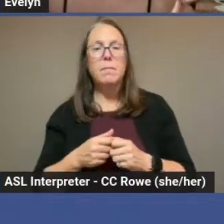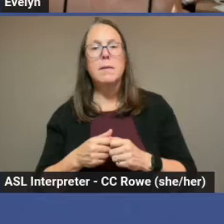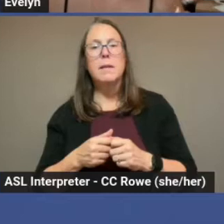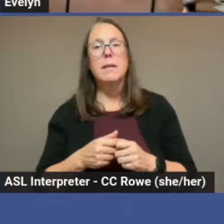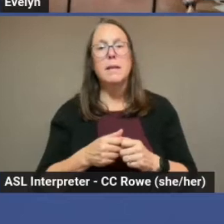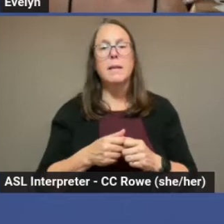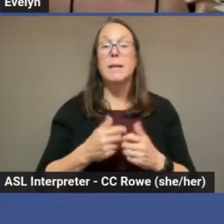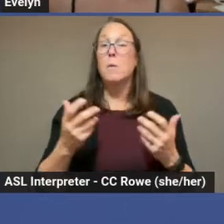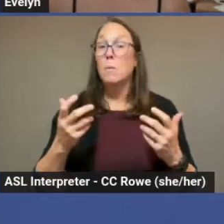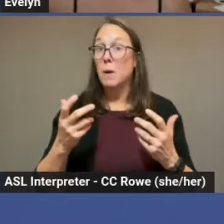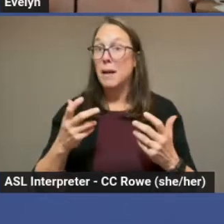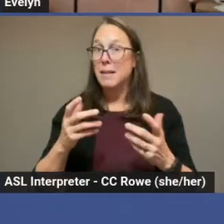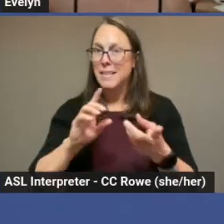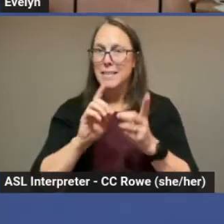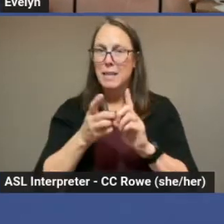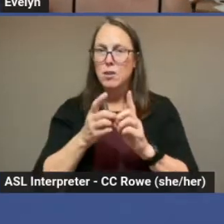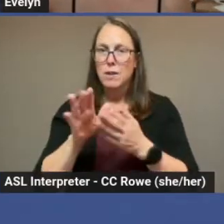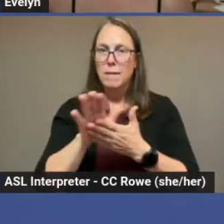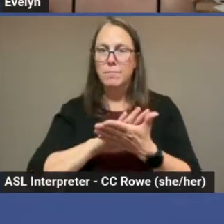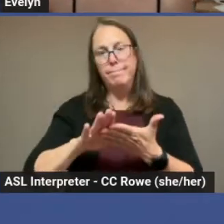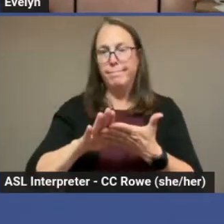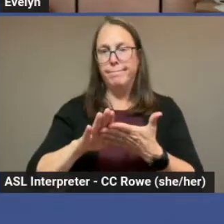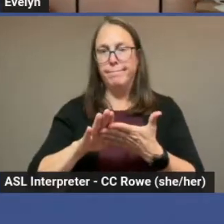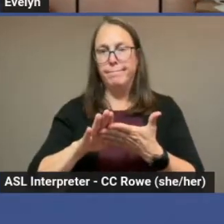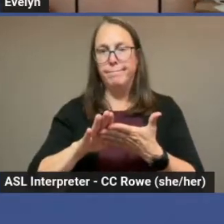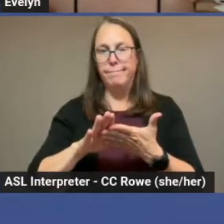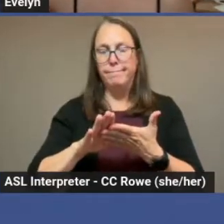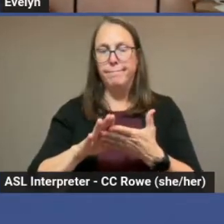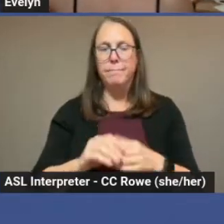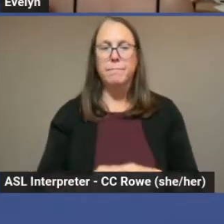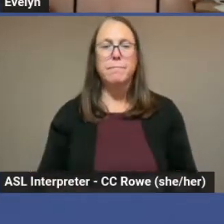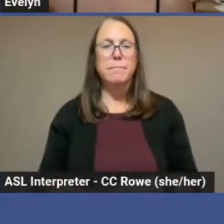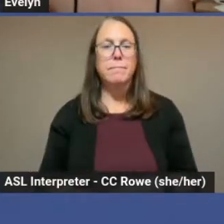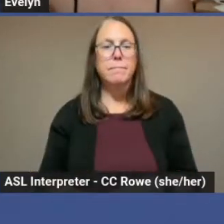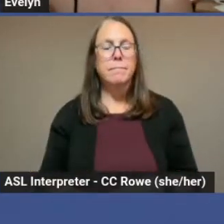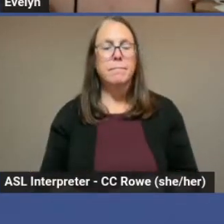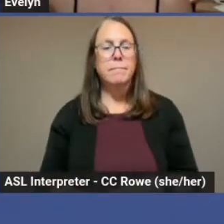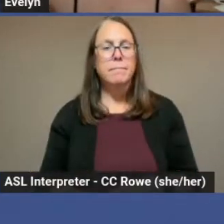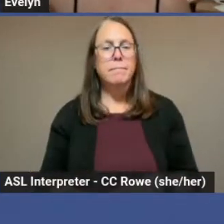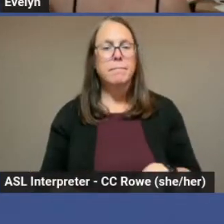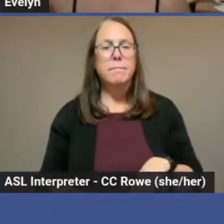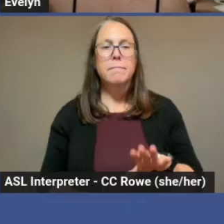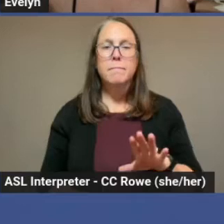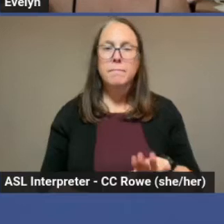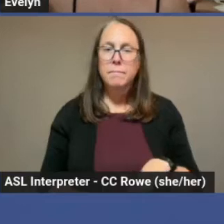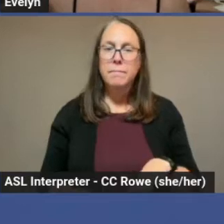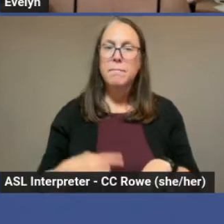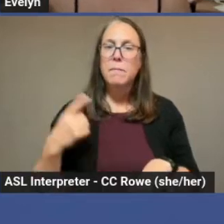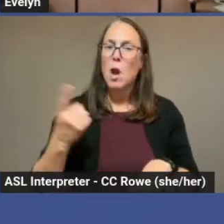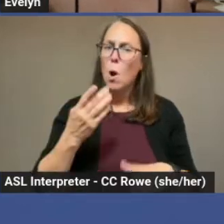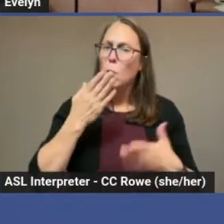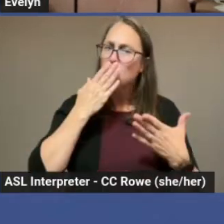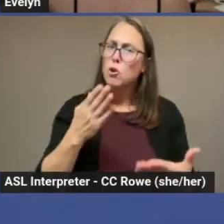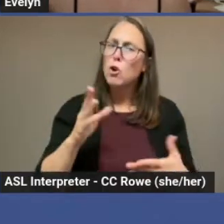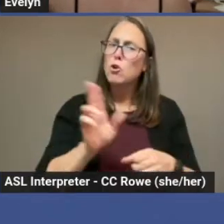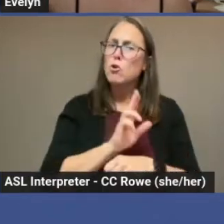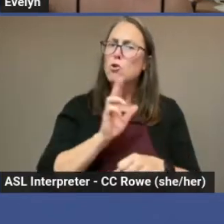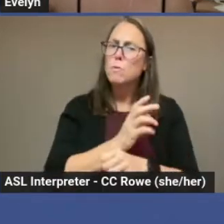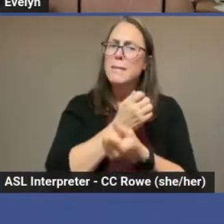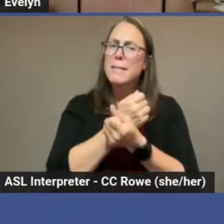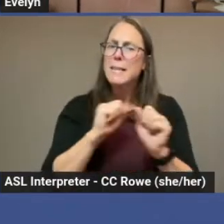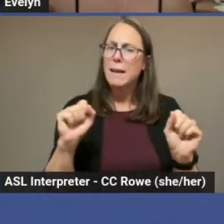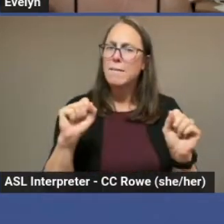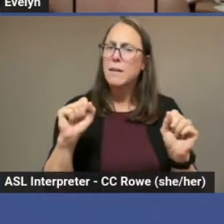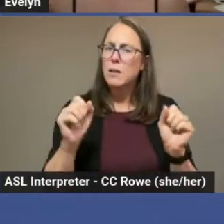which is your digital hygiene. So it's always good to use safety tools like a